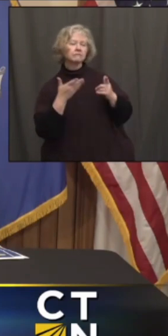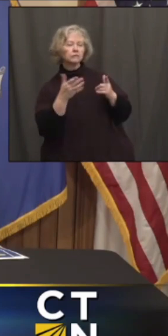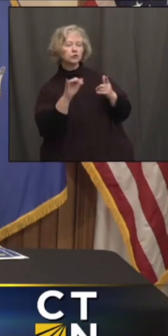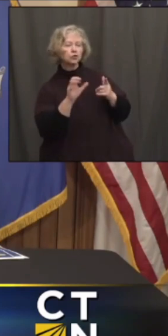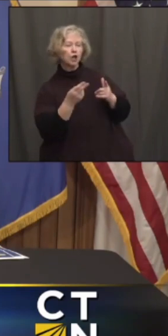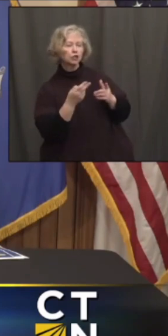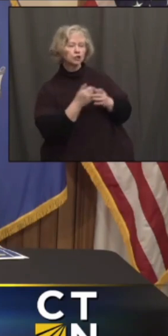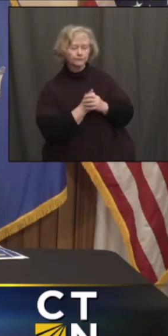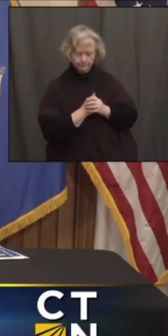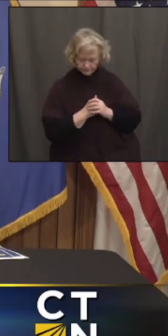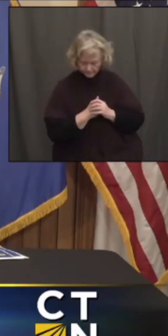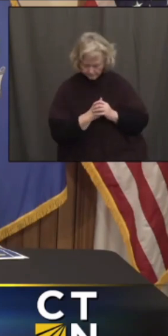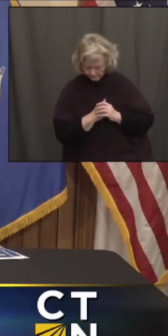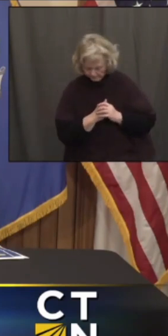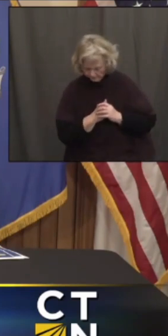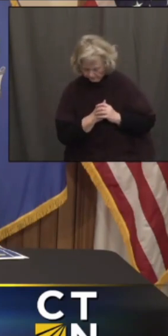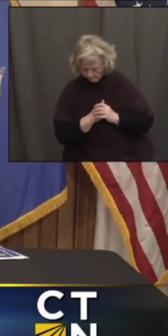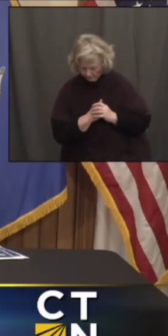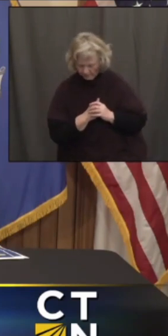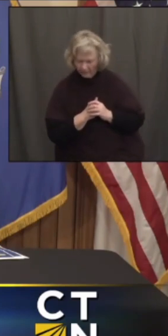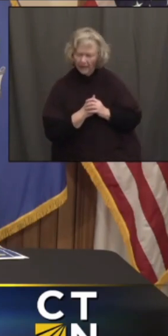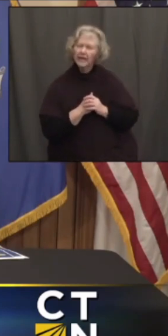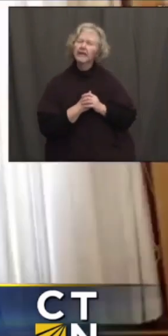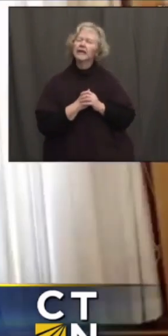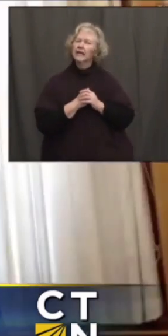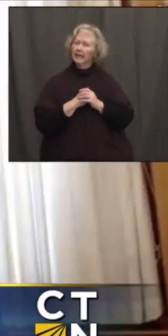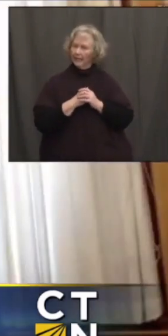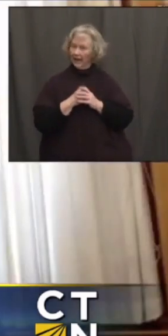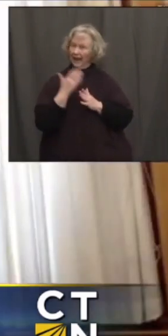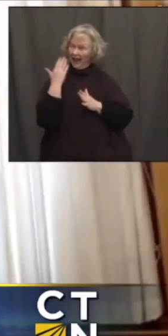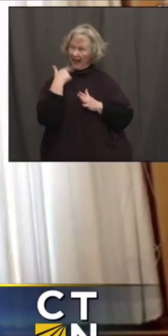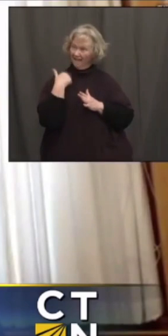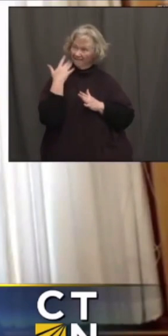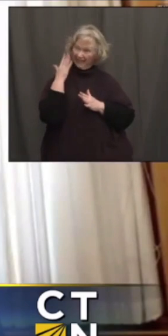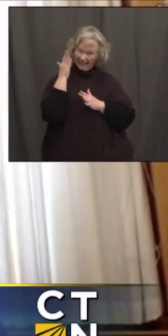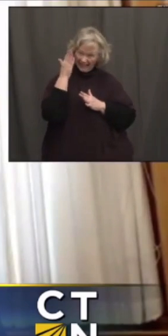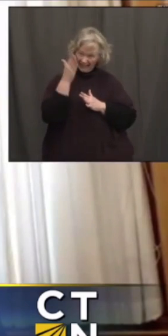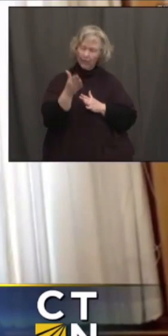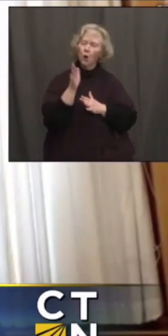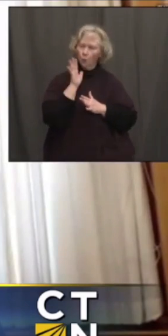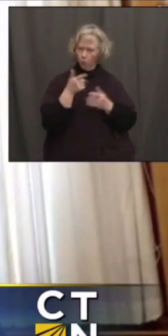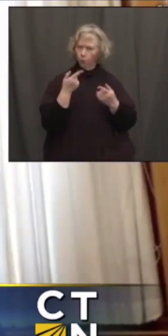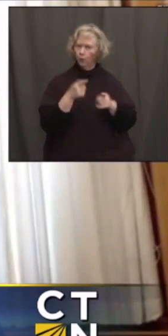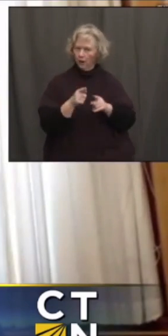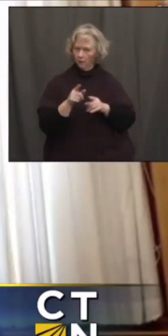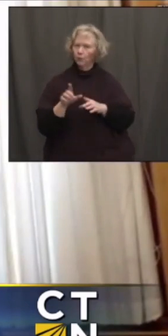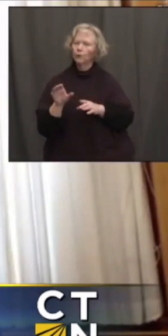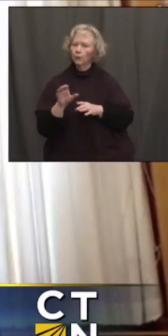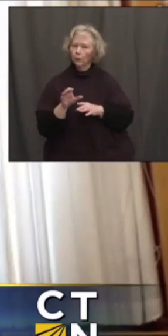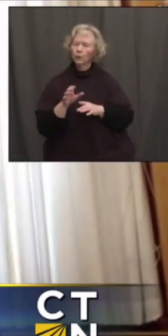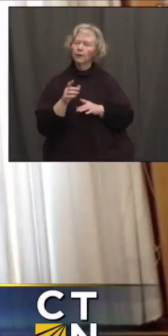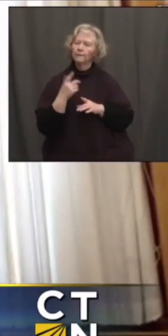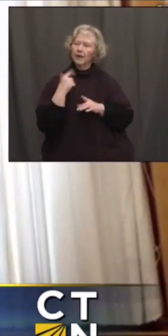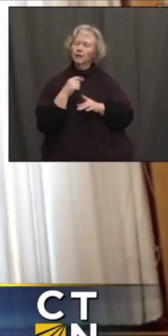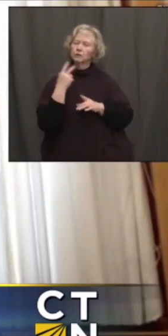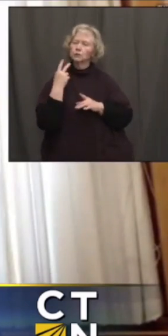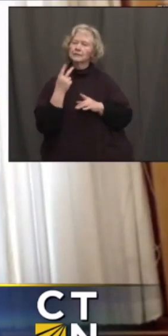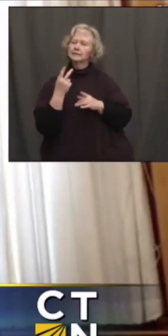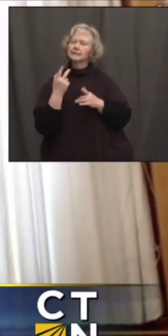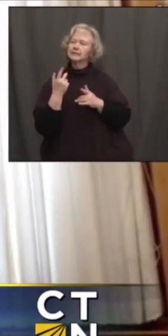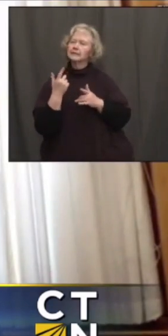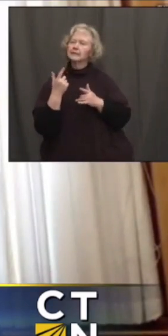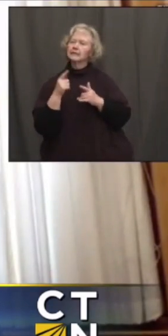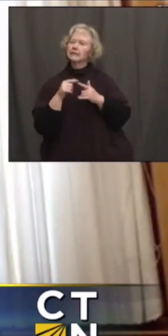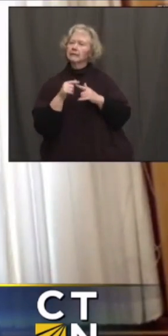Josh. Yeah, I mean, it's something that I think we will eventually get to, particularly as supply and demand starts to level off.